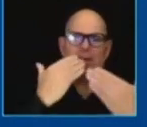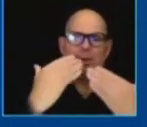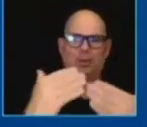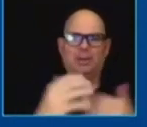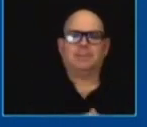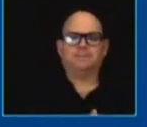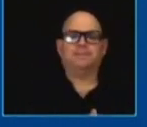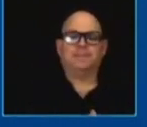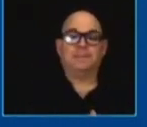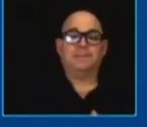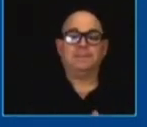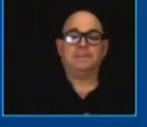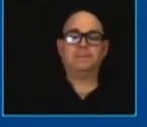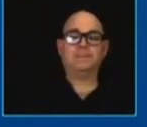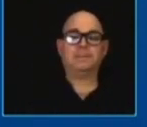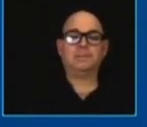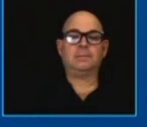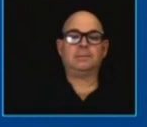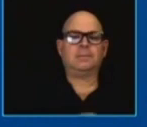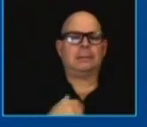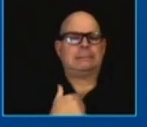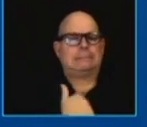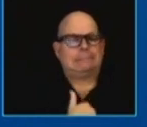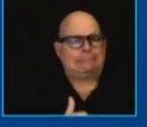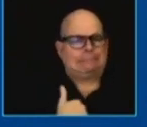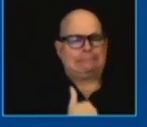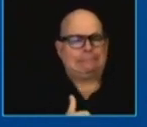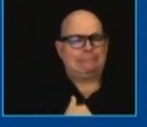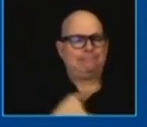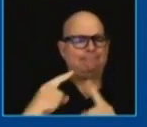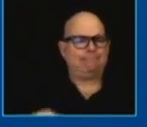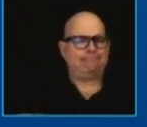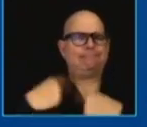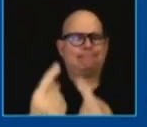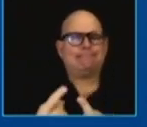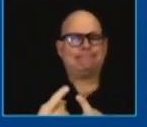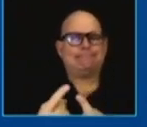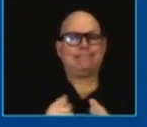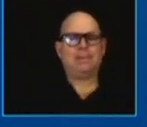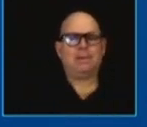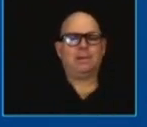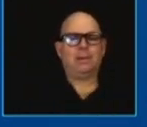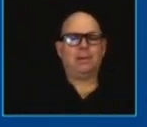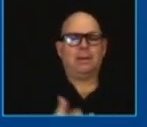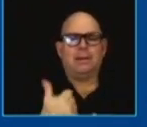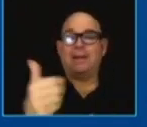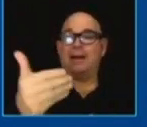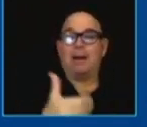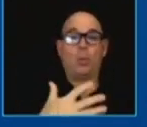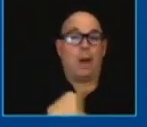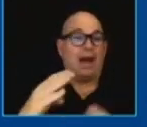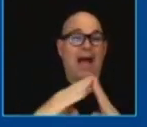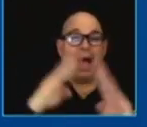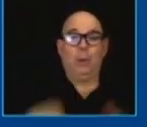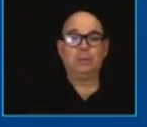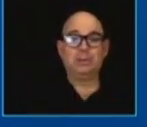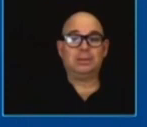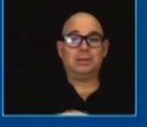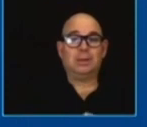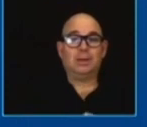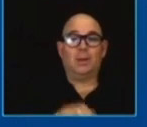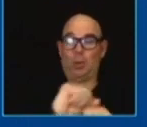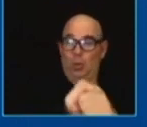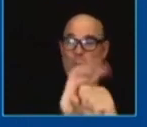my overwhelming regret is i haven't had you at the white house because of covid so many of you did so